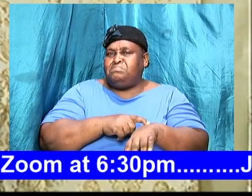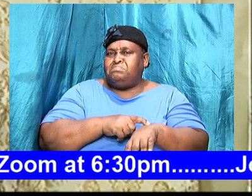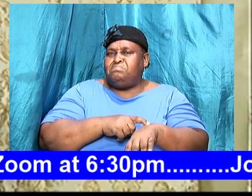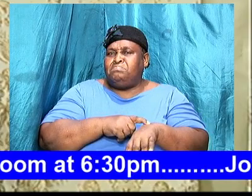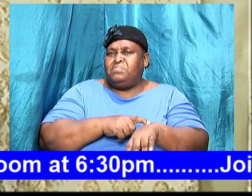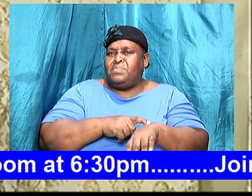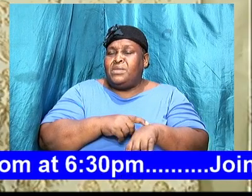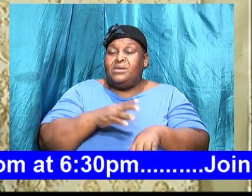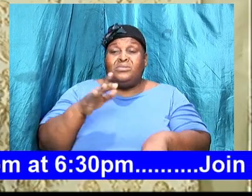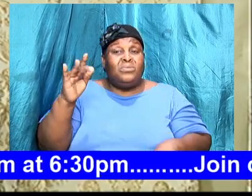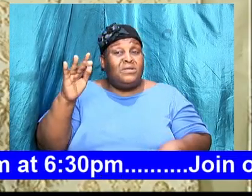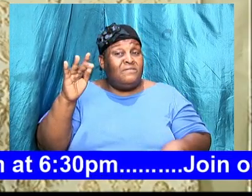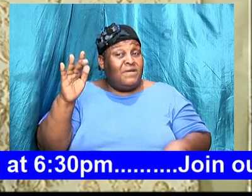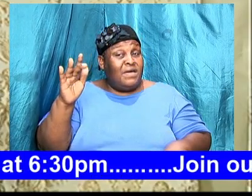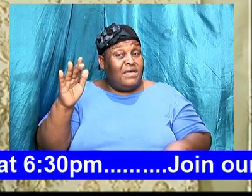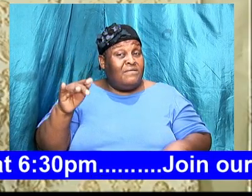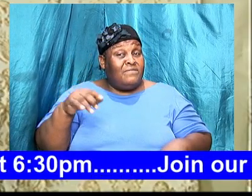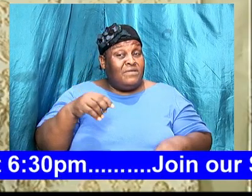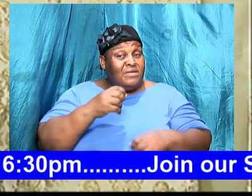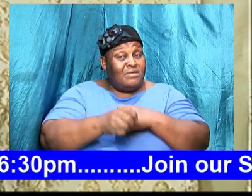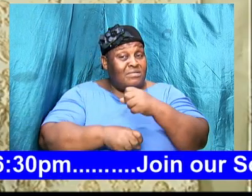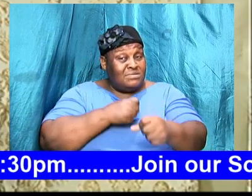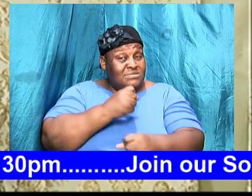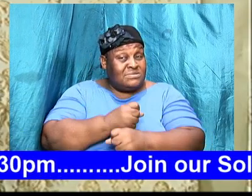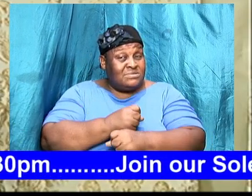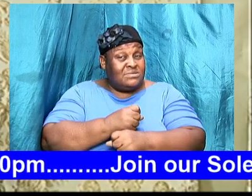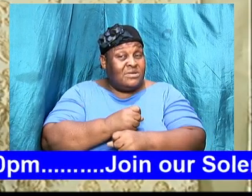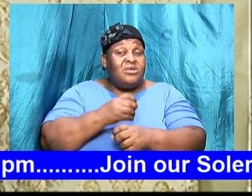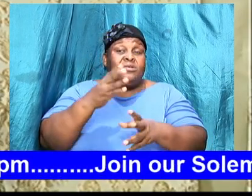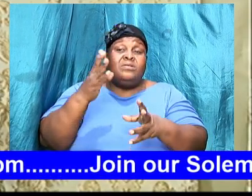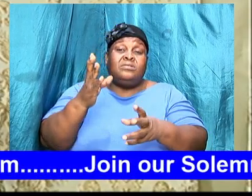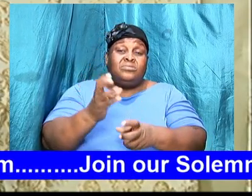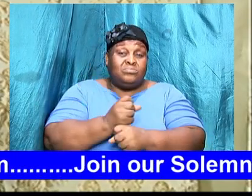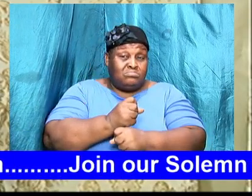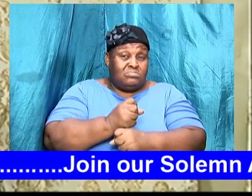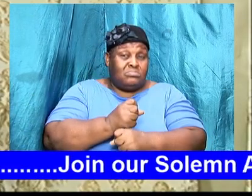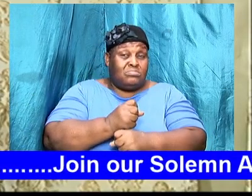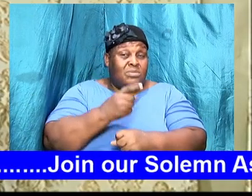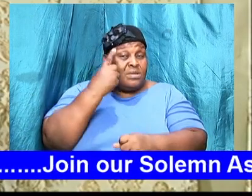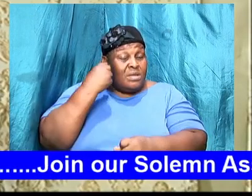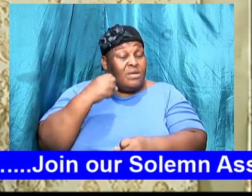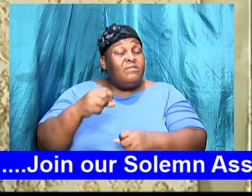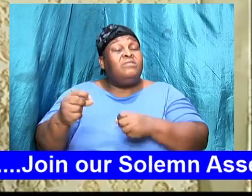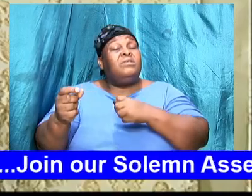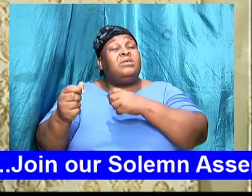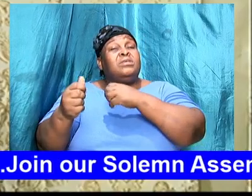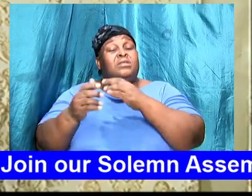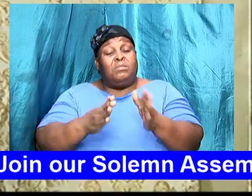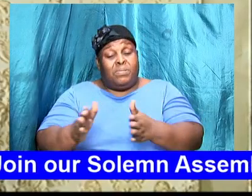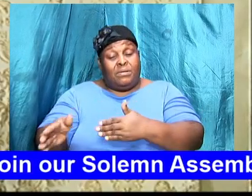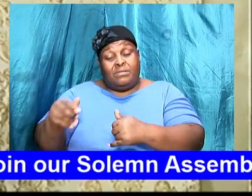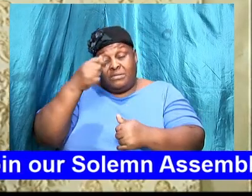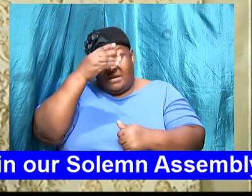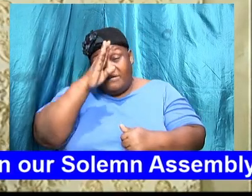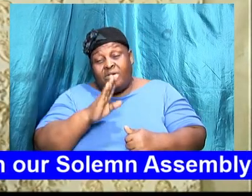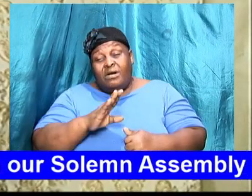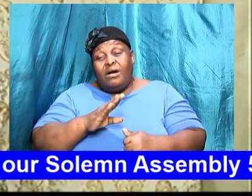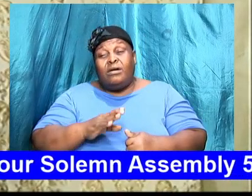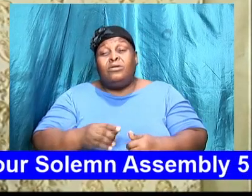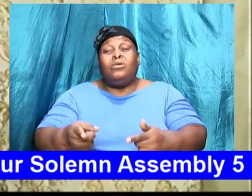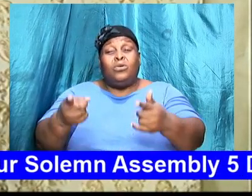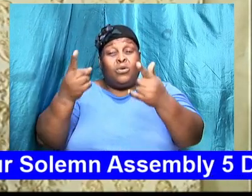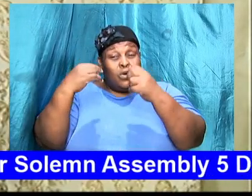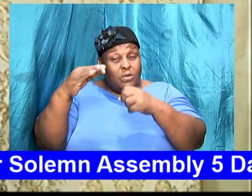25 years it took before the plan of God came to